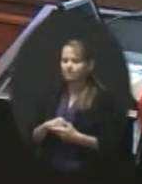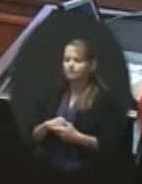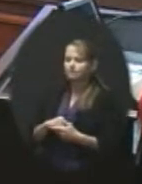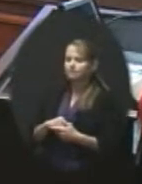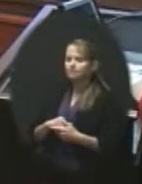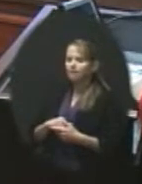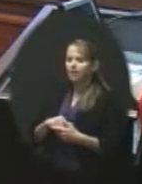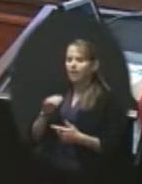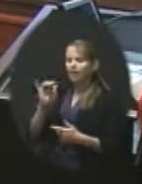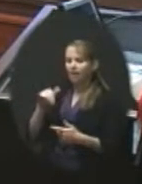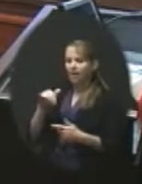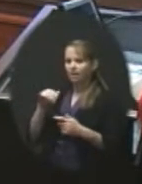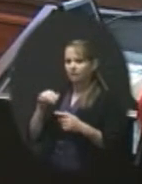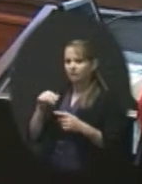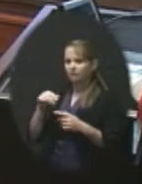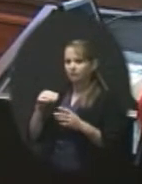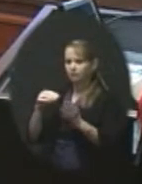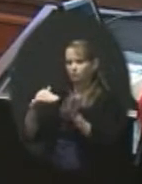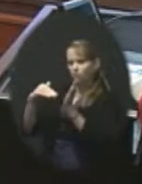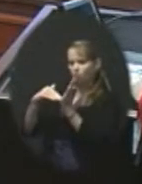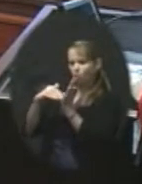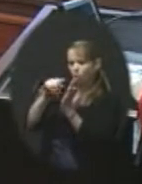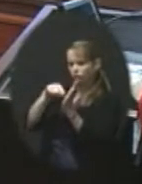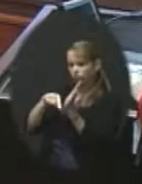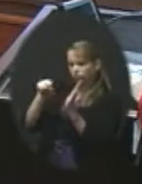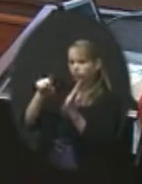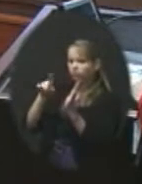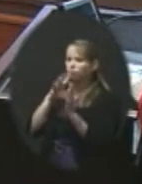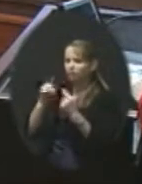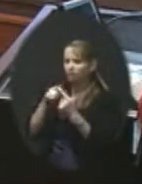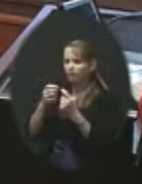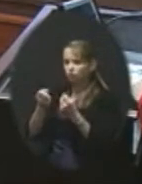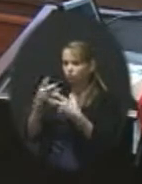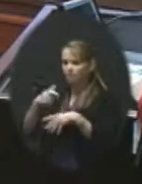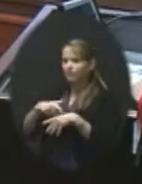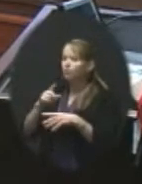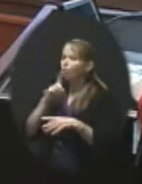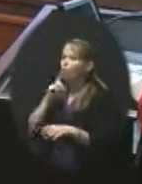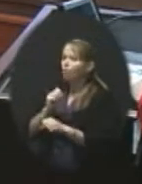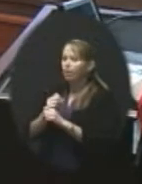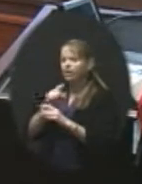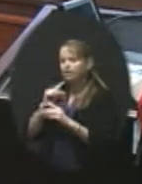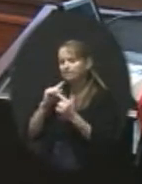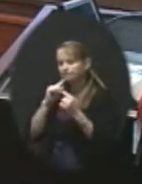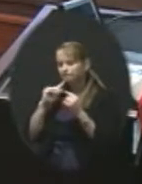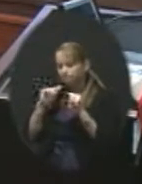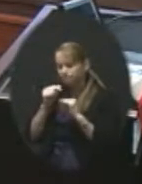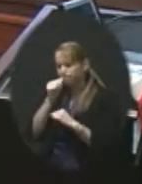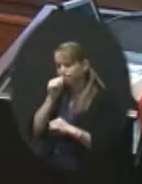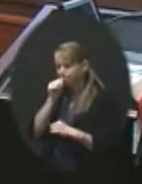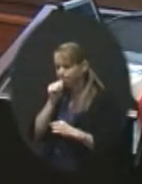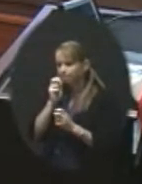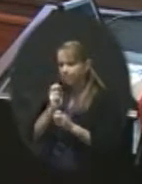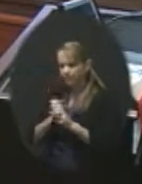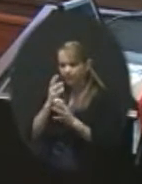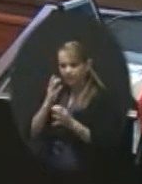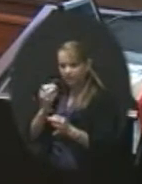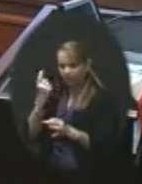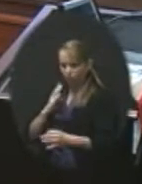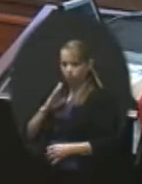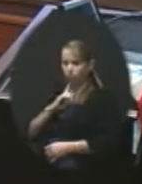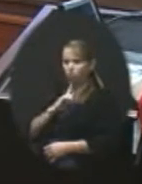corner that you referenced so many times, that was really, really a painful, difficult decision for the board at that time because